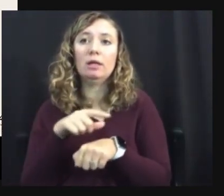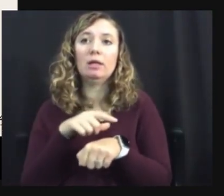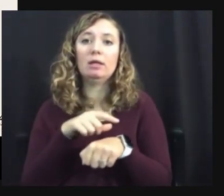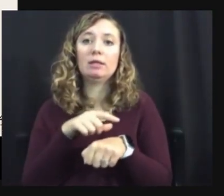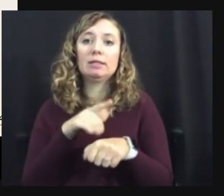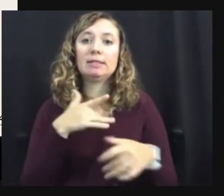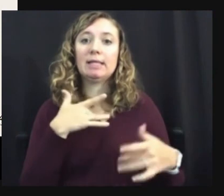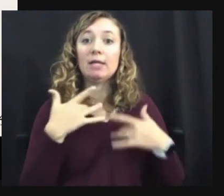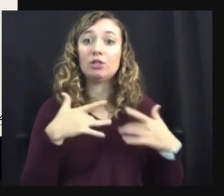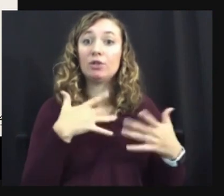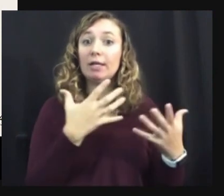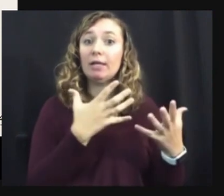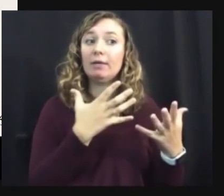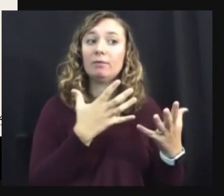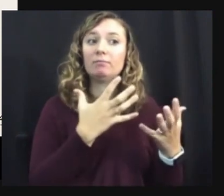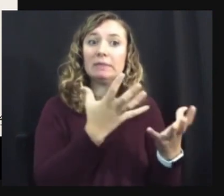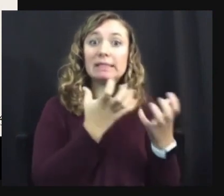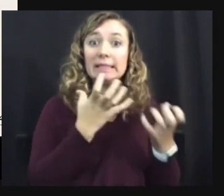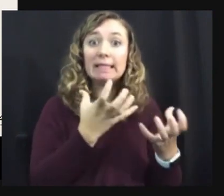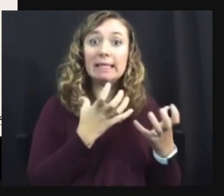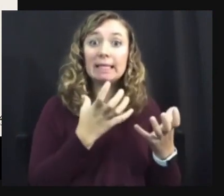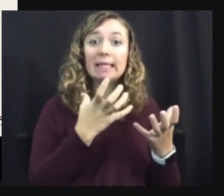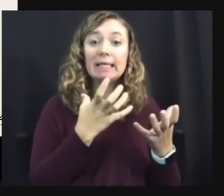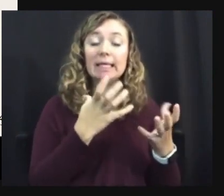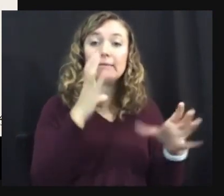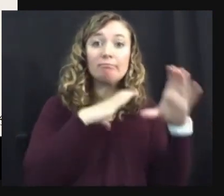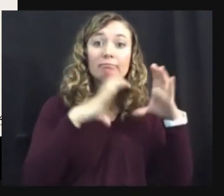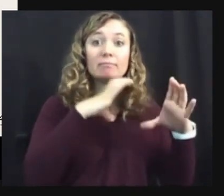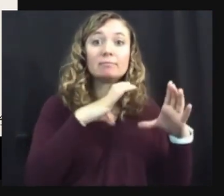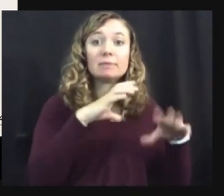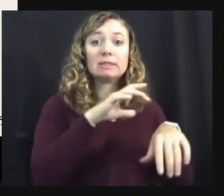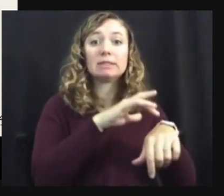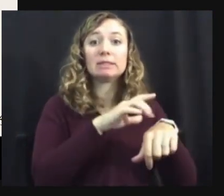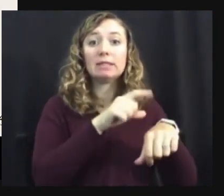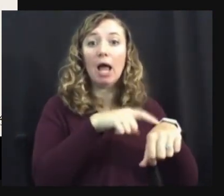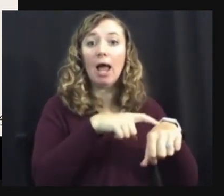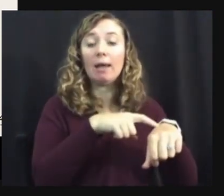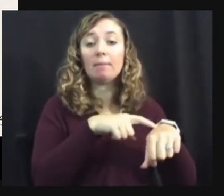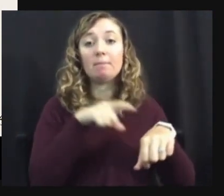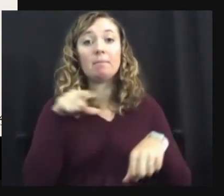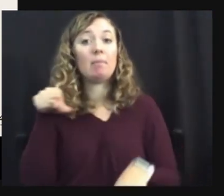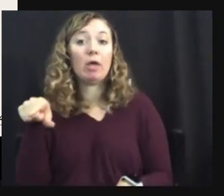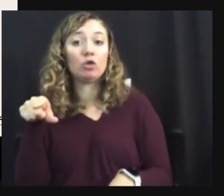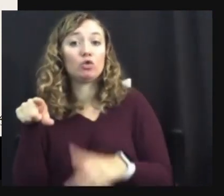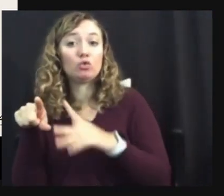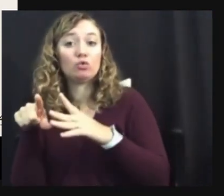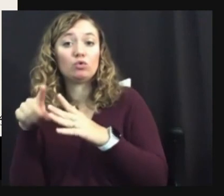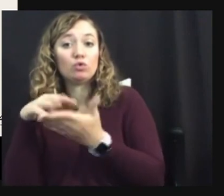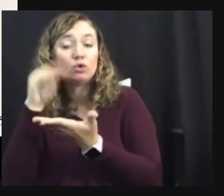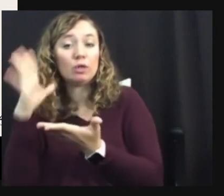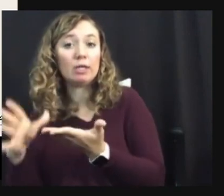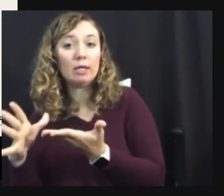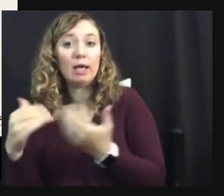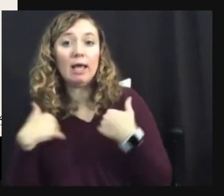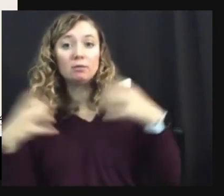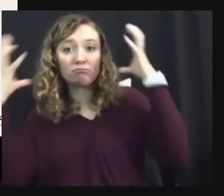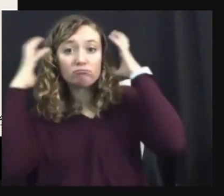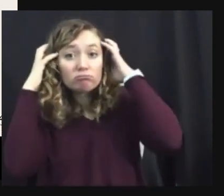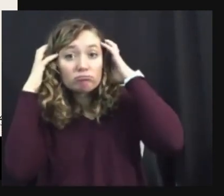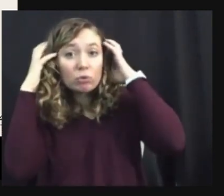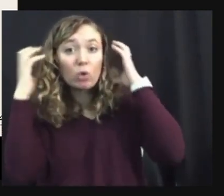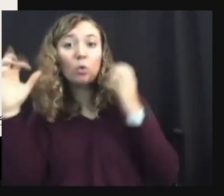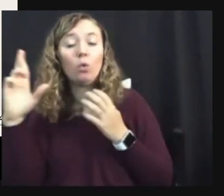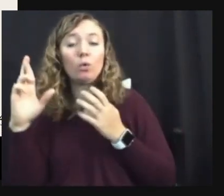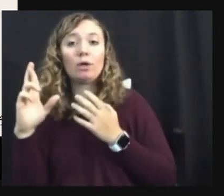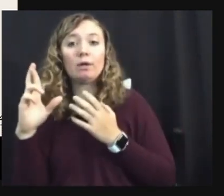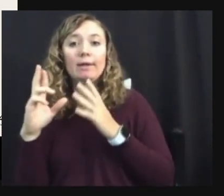seeking students time, maybe, maybe that student does step out of the room or wears headphones during that time. So that student